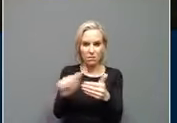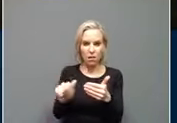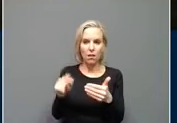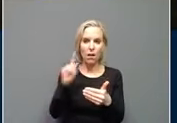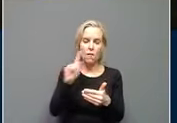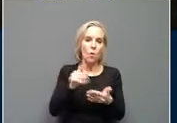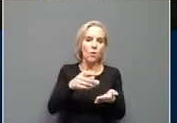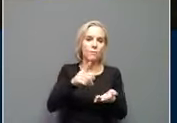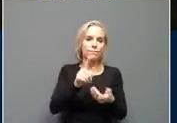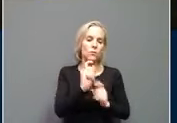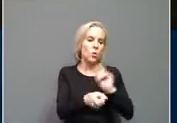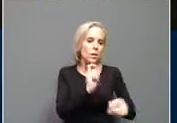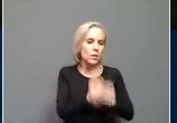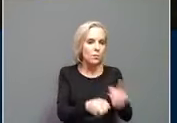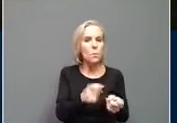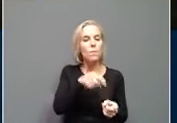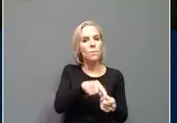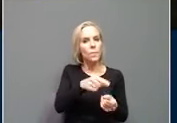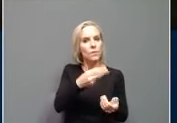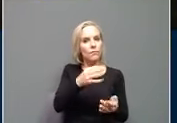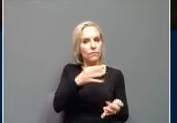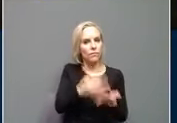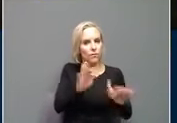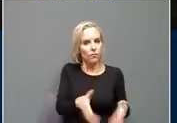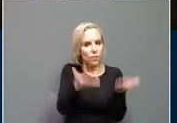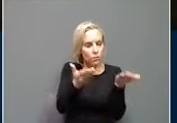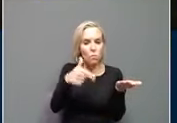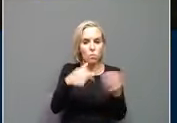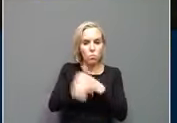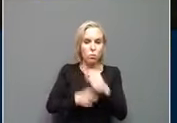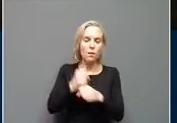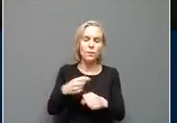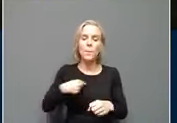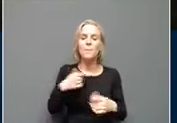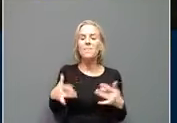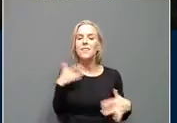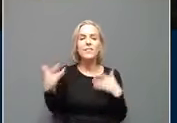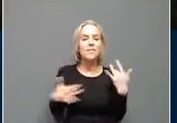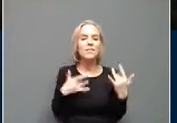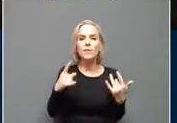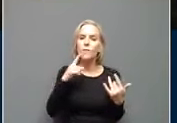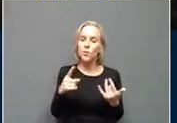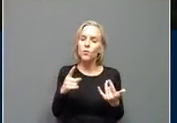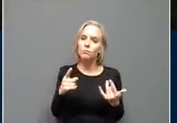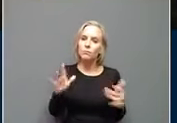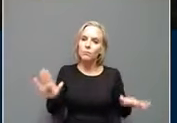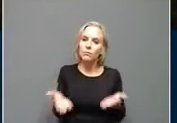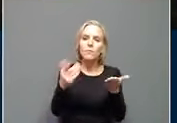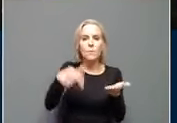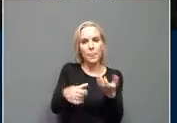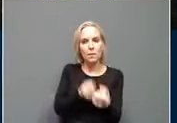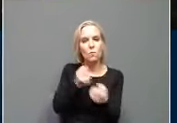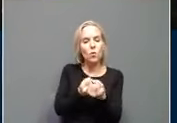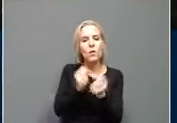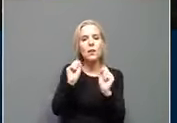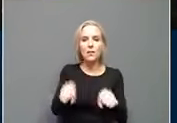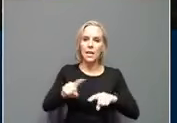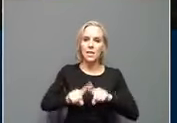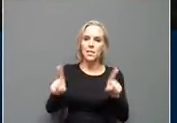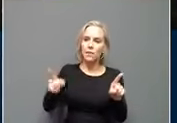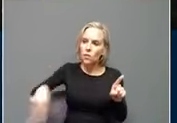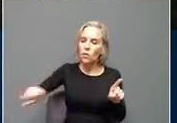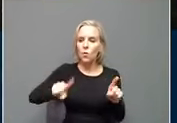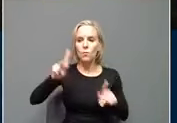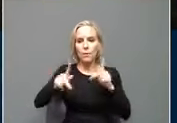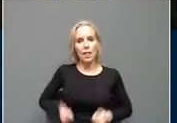donations have been raised. This year, I'm excited to help grow that support so we can make a difference in the lives of those who